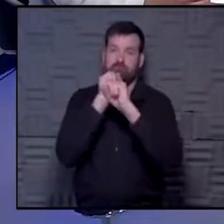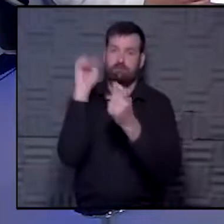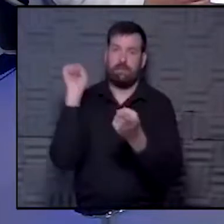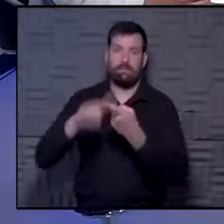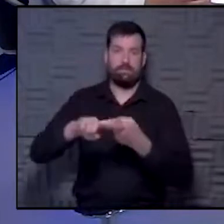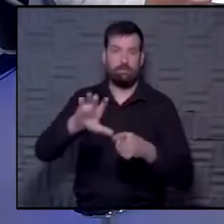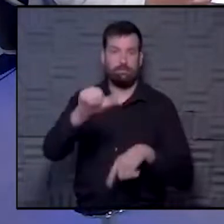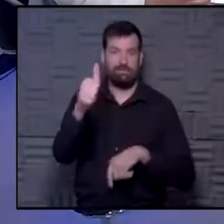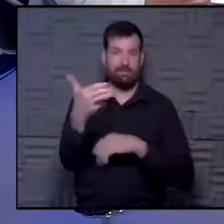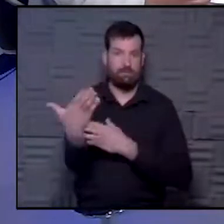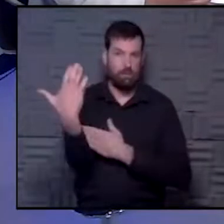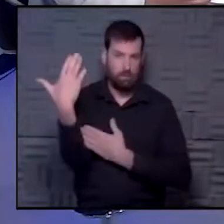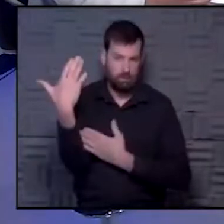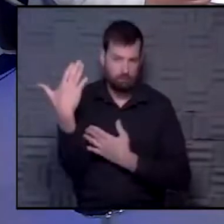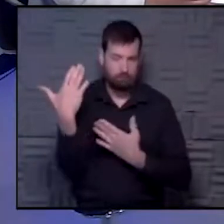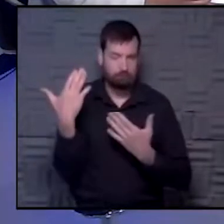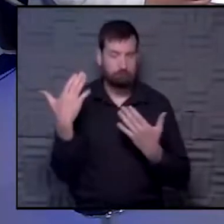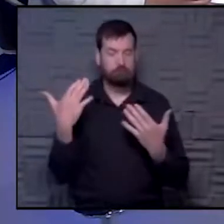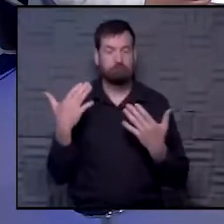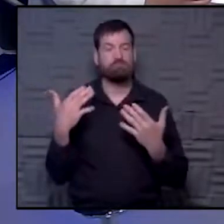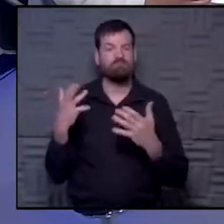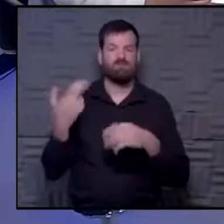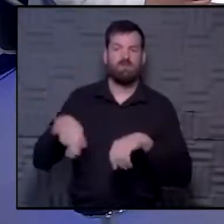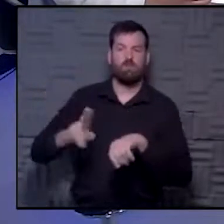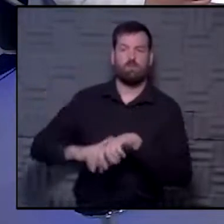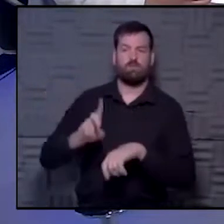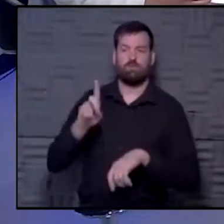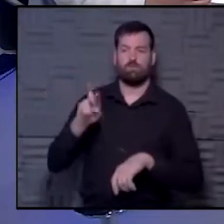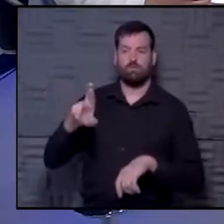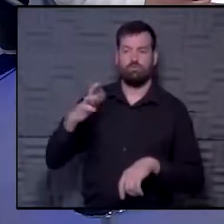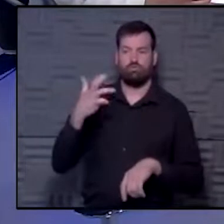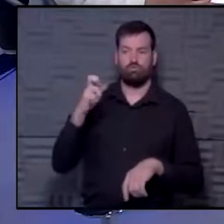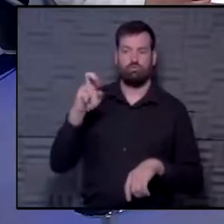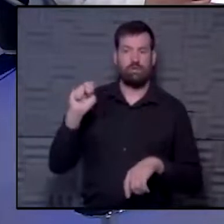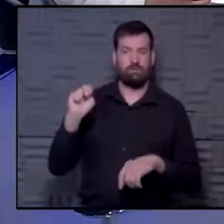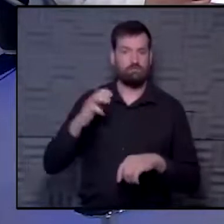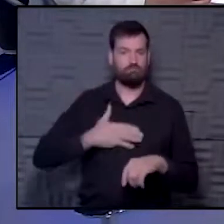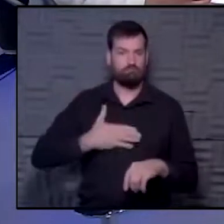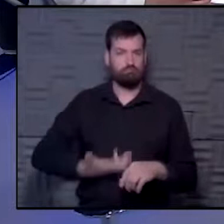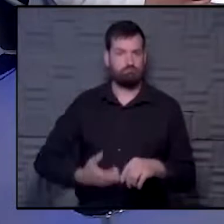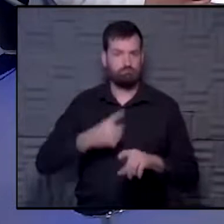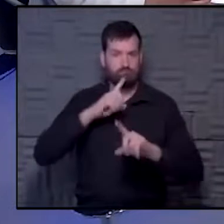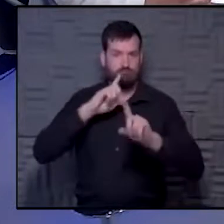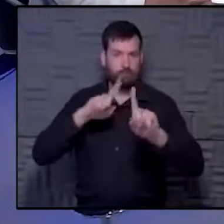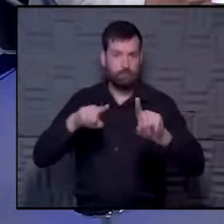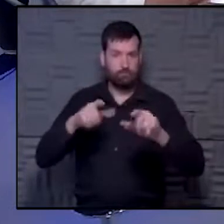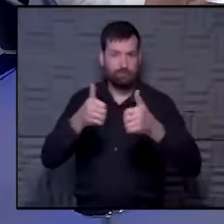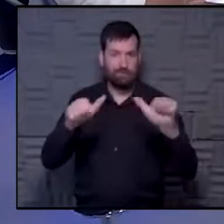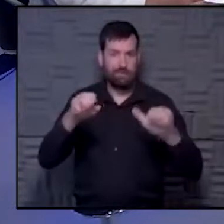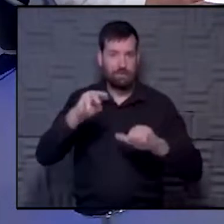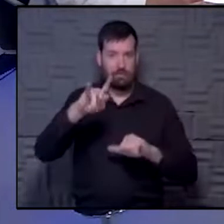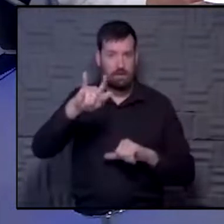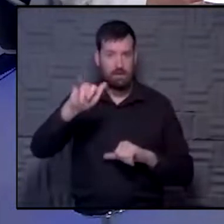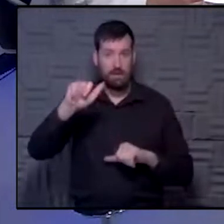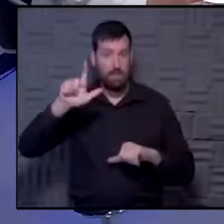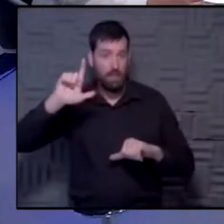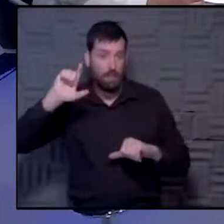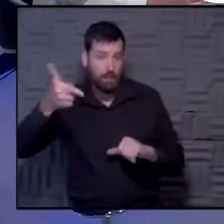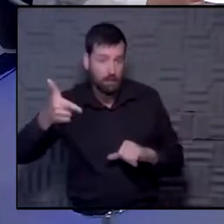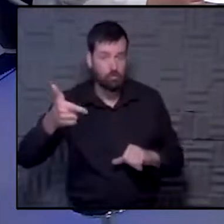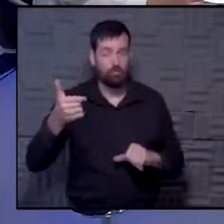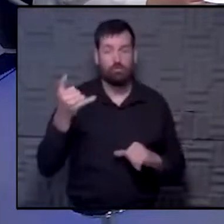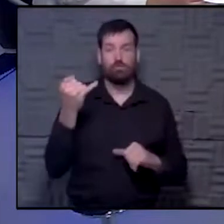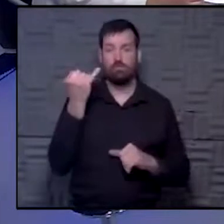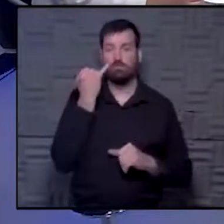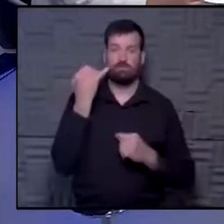have plenty that we can talk about. And, of course, Dr. Chen is agreeable to answering any media questions later today if there are